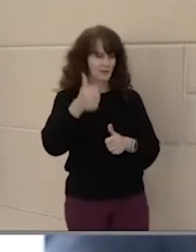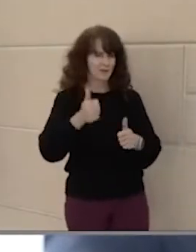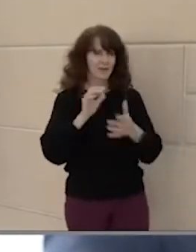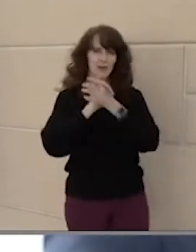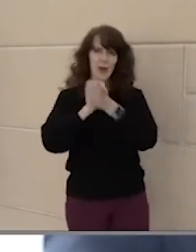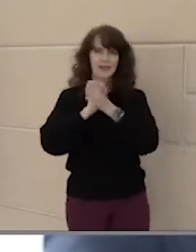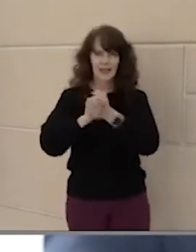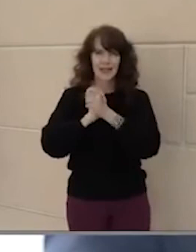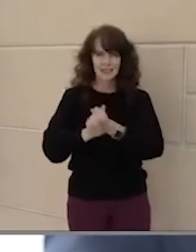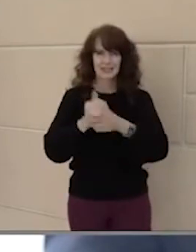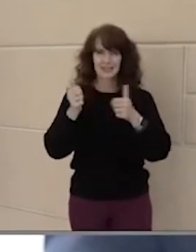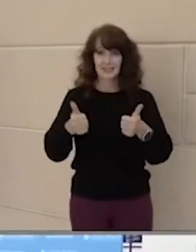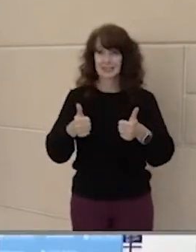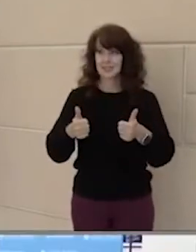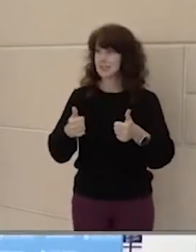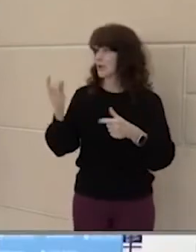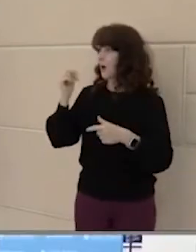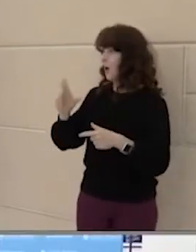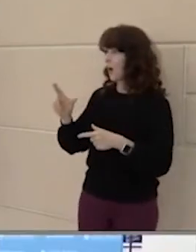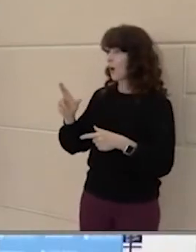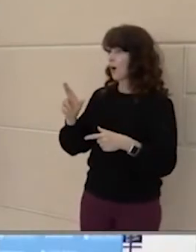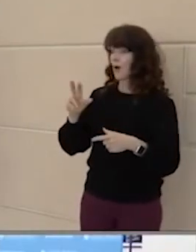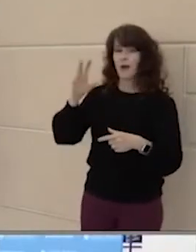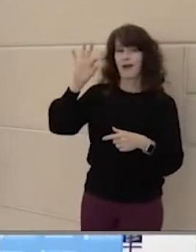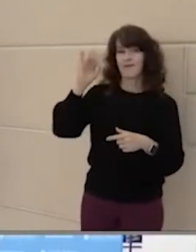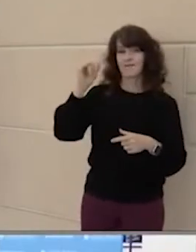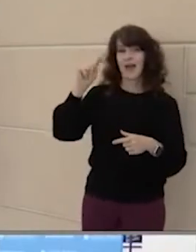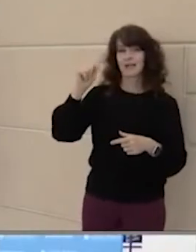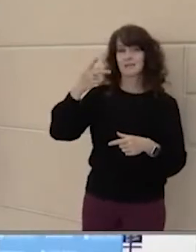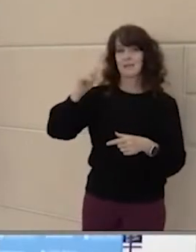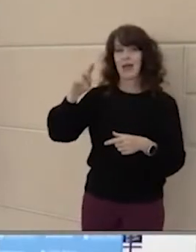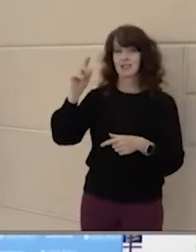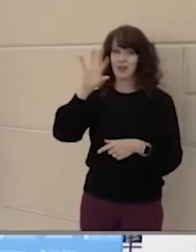Congratulations. Yeah. Unless you're going to get her a fast pass for the 91.